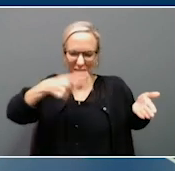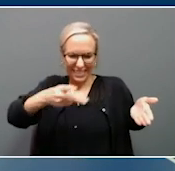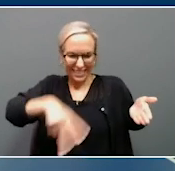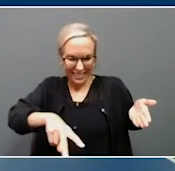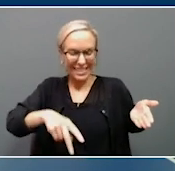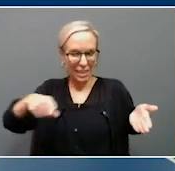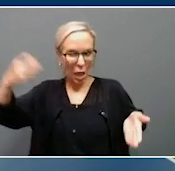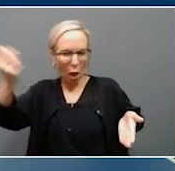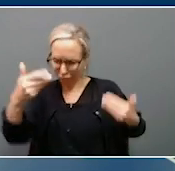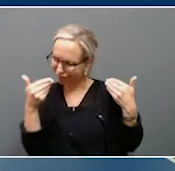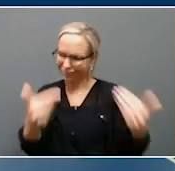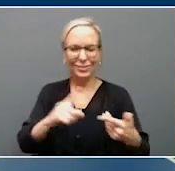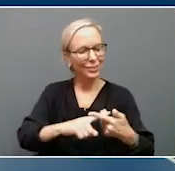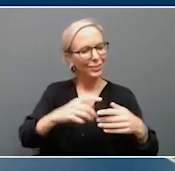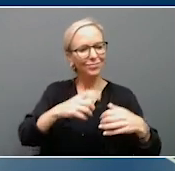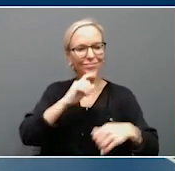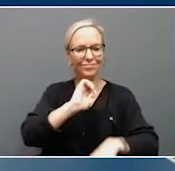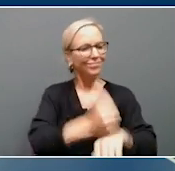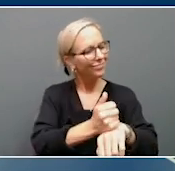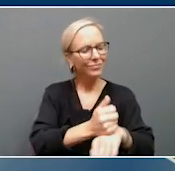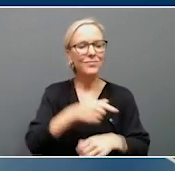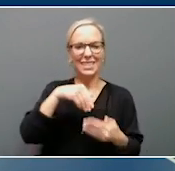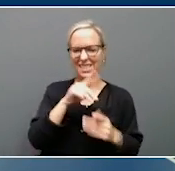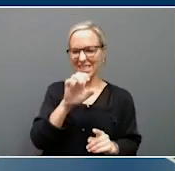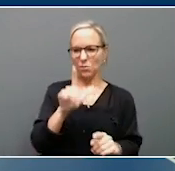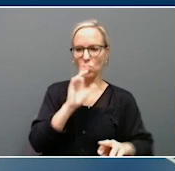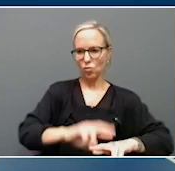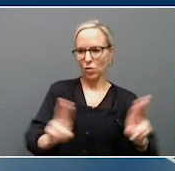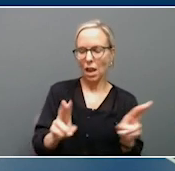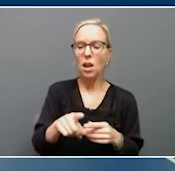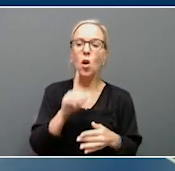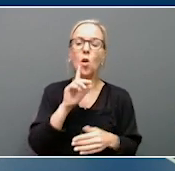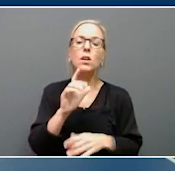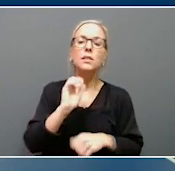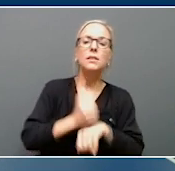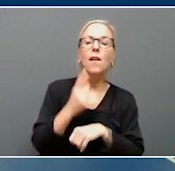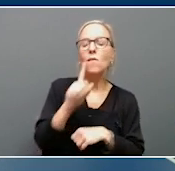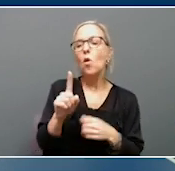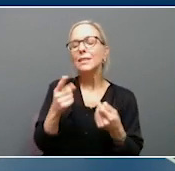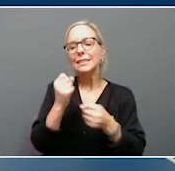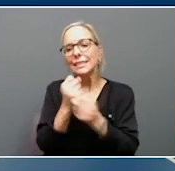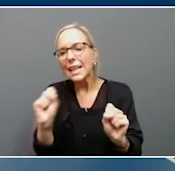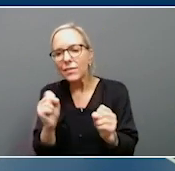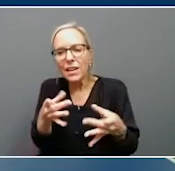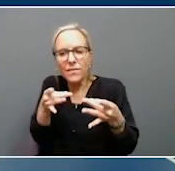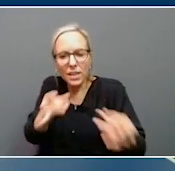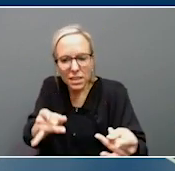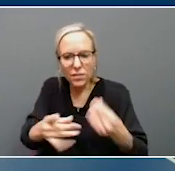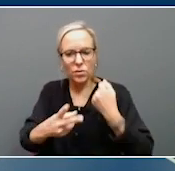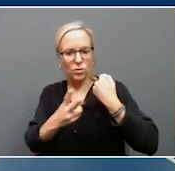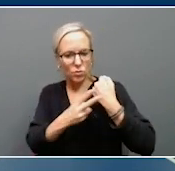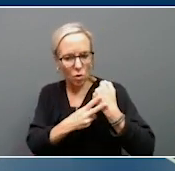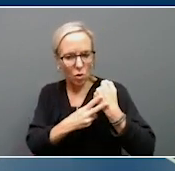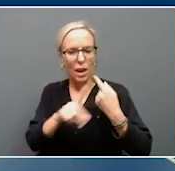by December. The facility will be designed to ensure optimal safety, security, and efficiency through the storage and retrieval processes.